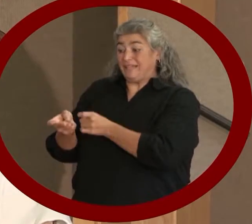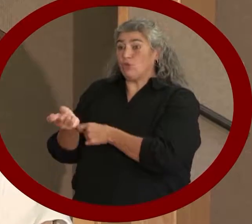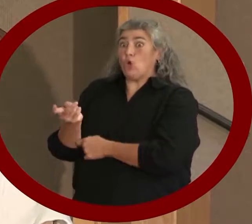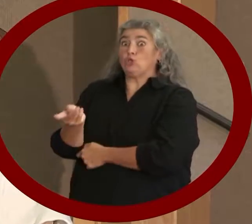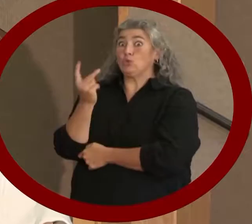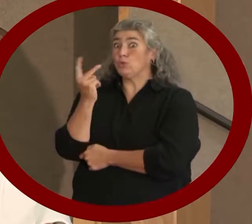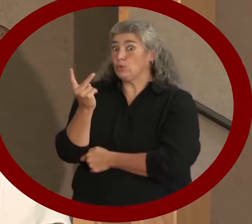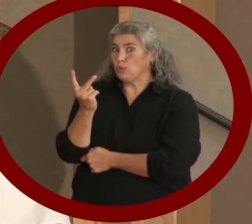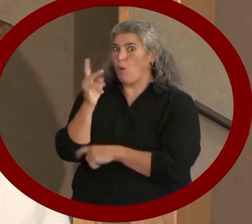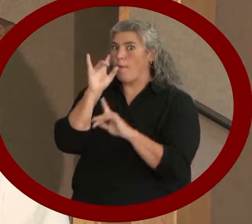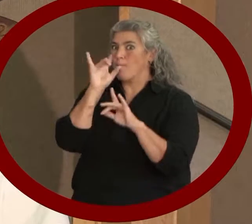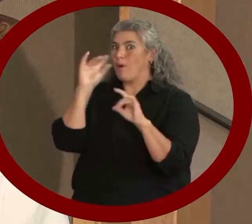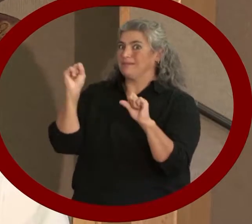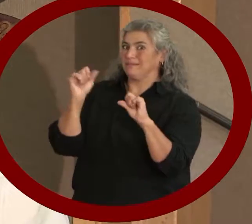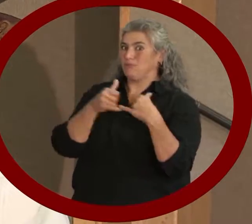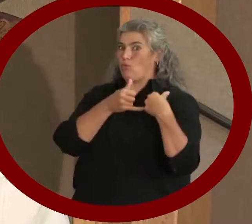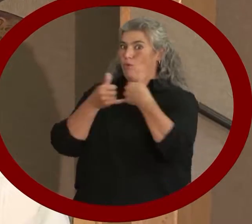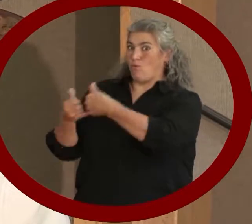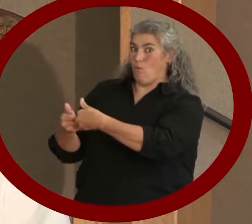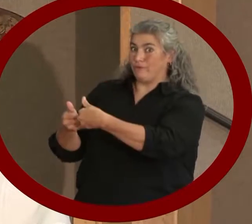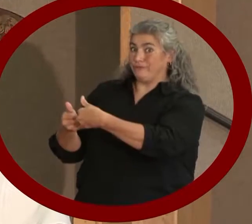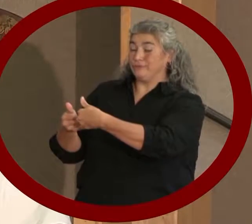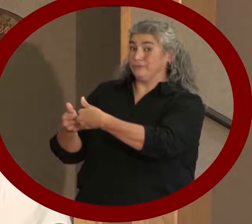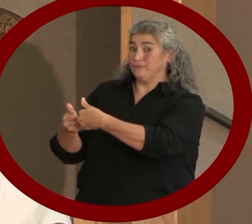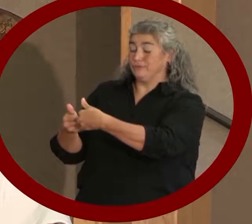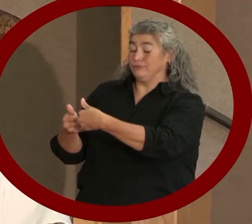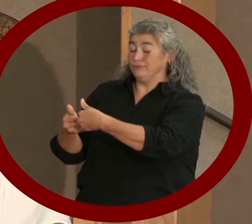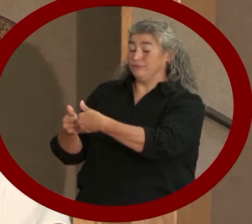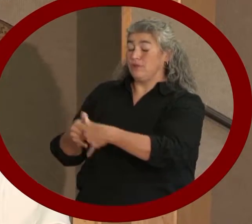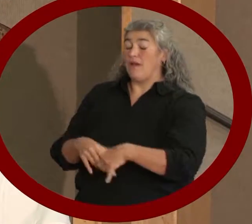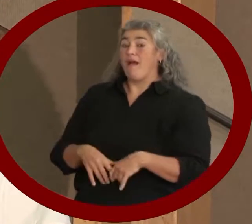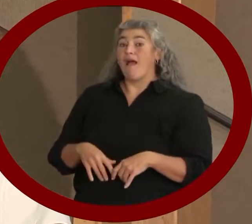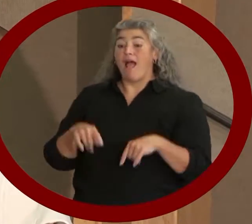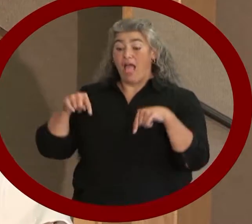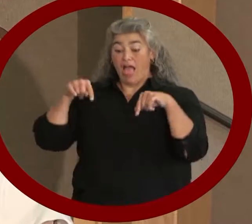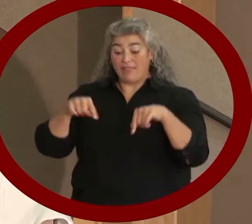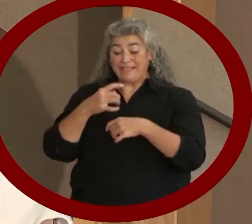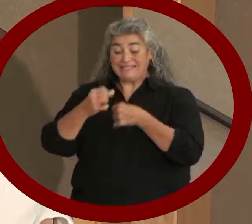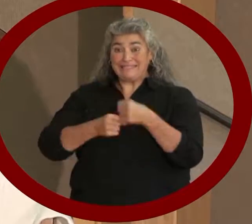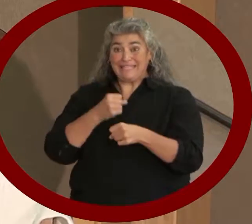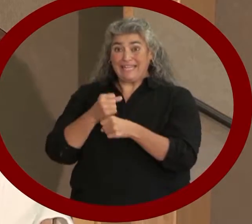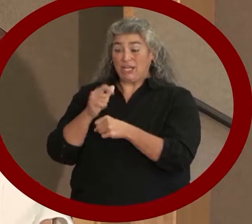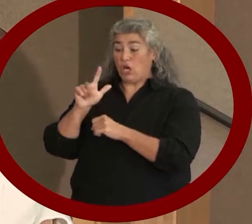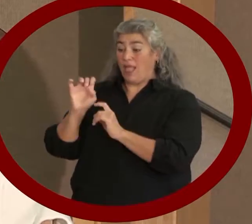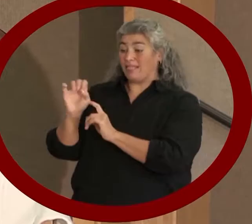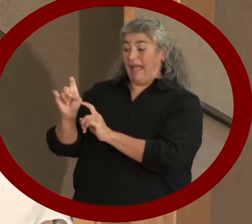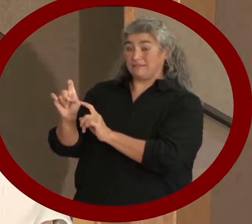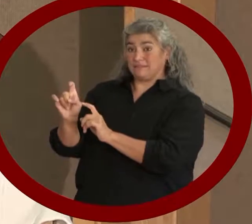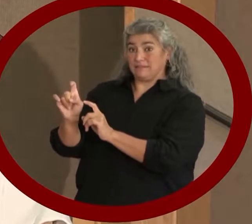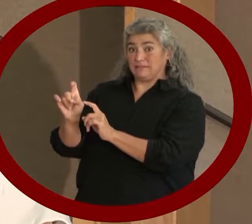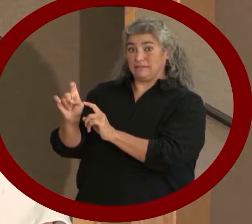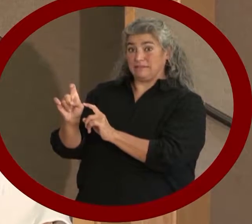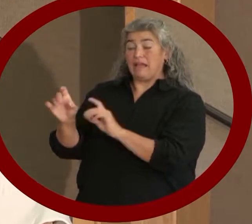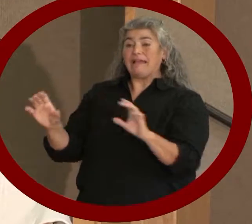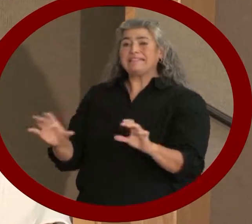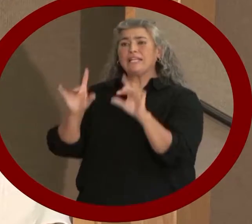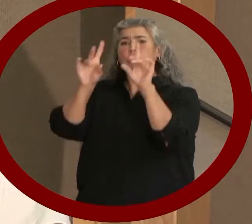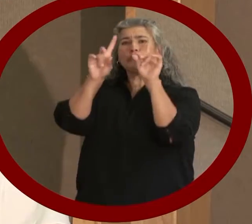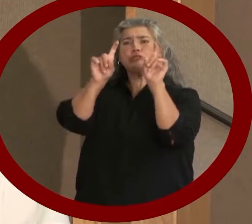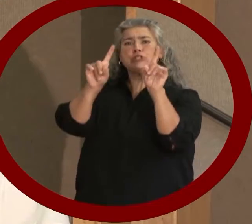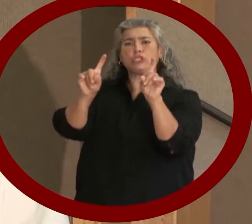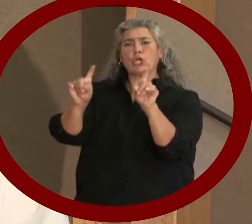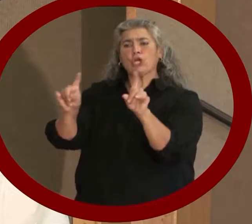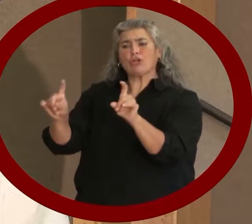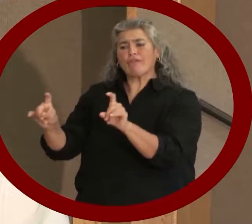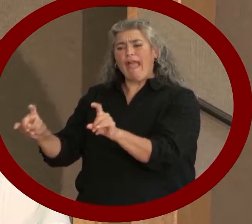During April and May of this year, Lex conducted a non-scientific survey to measure the